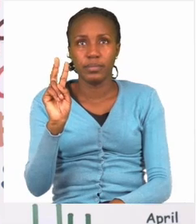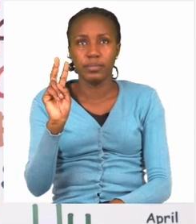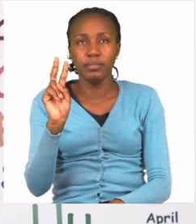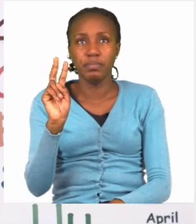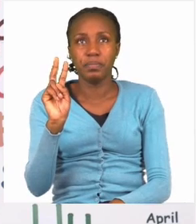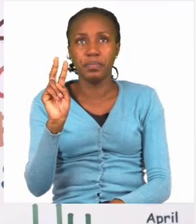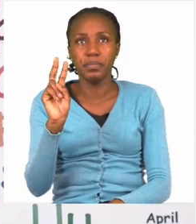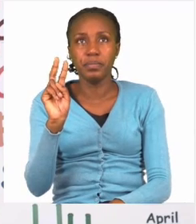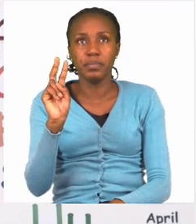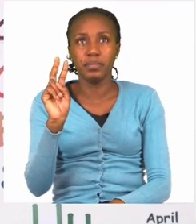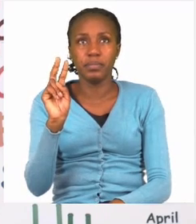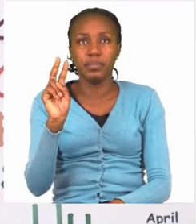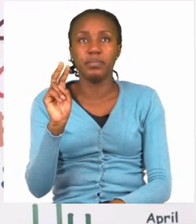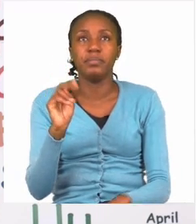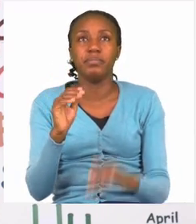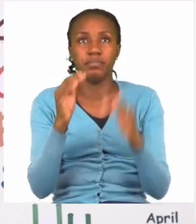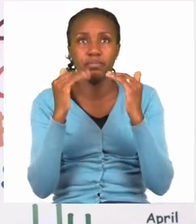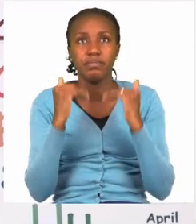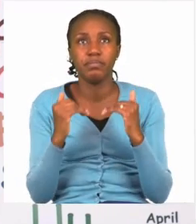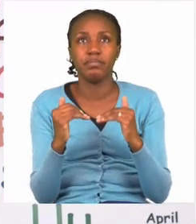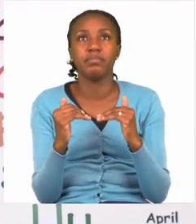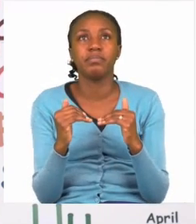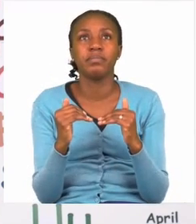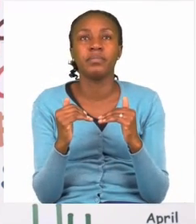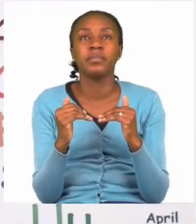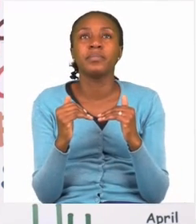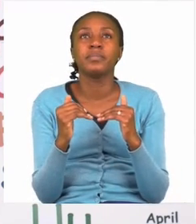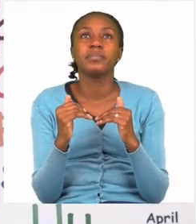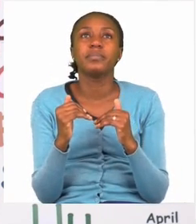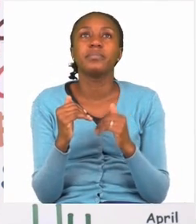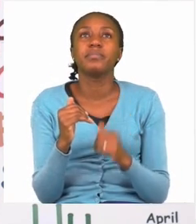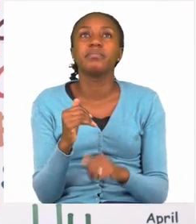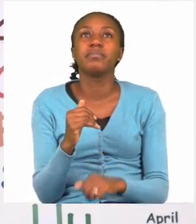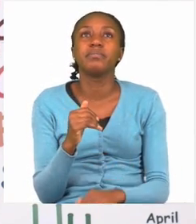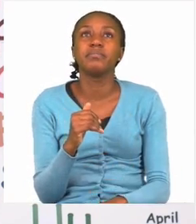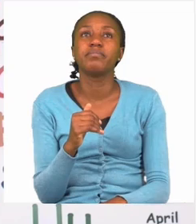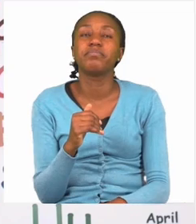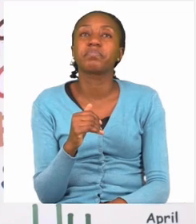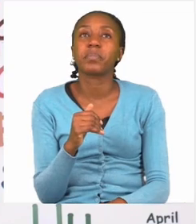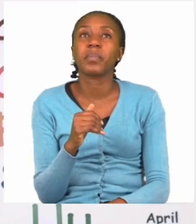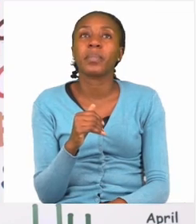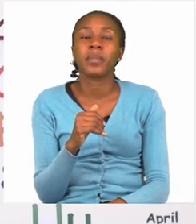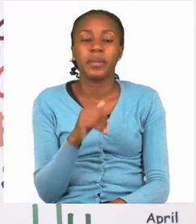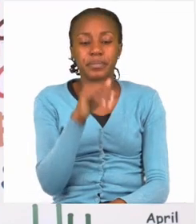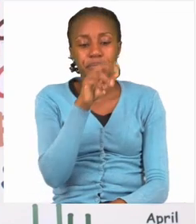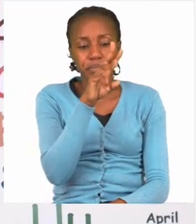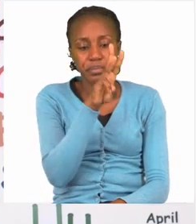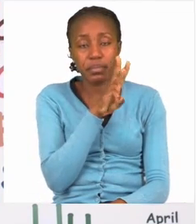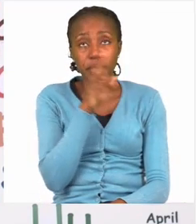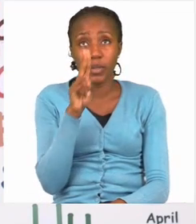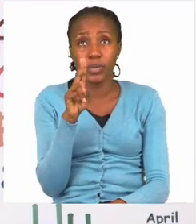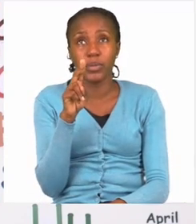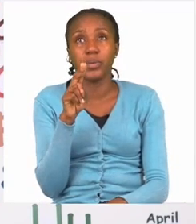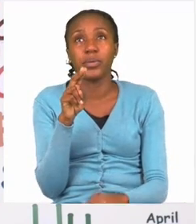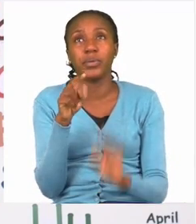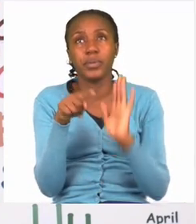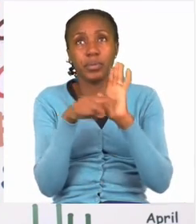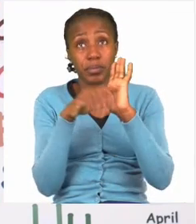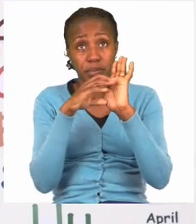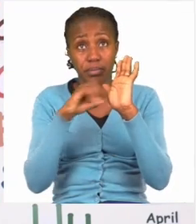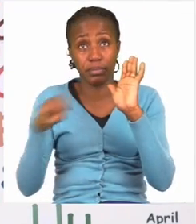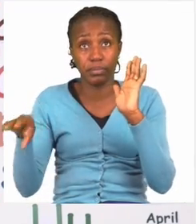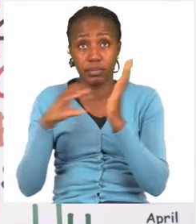And then the next one, we have to less 10 or remember we also said